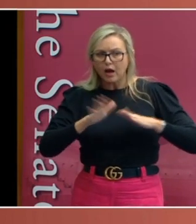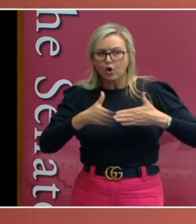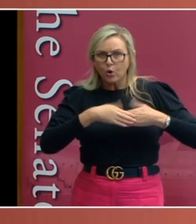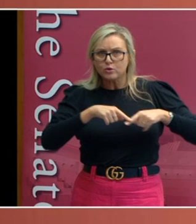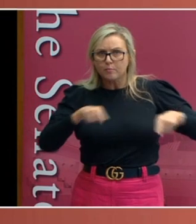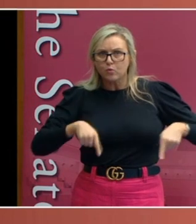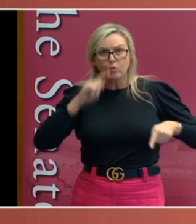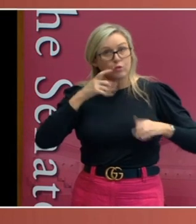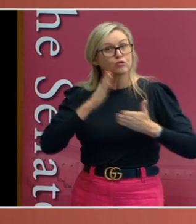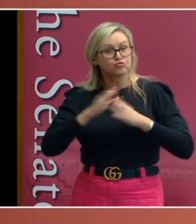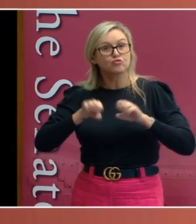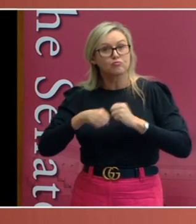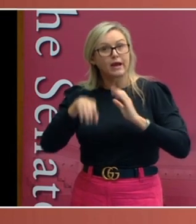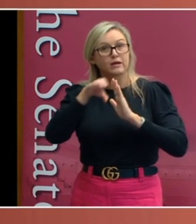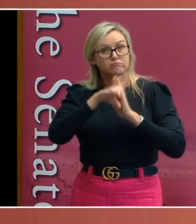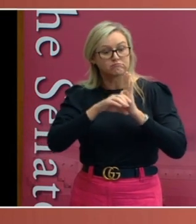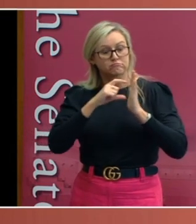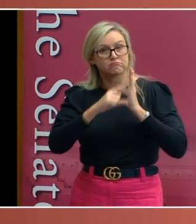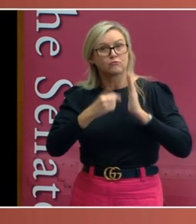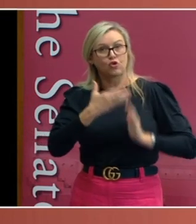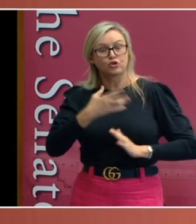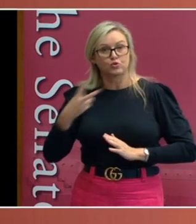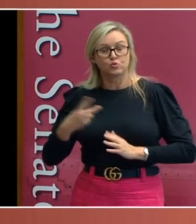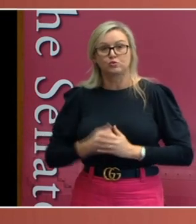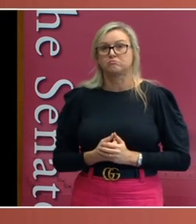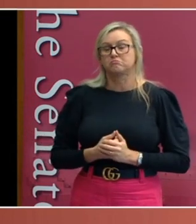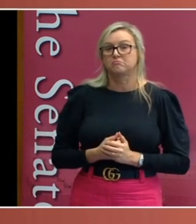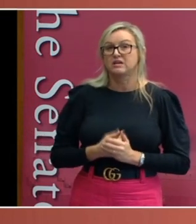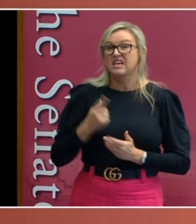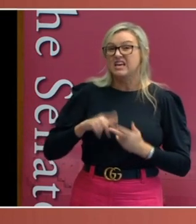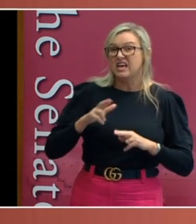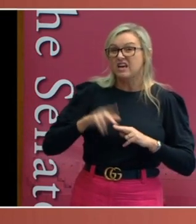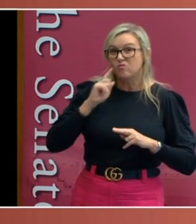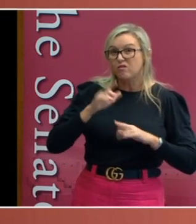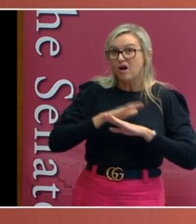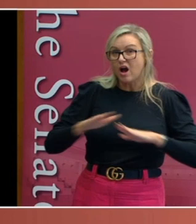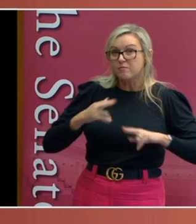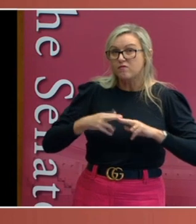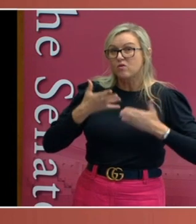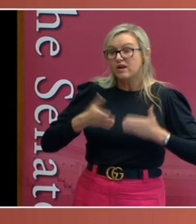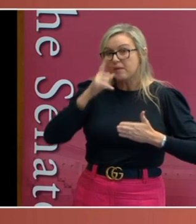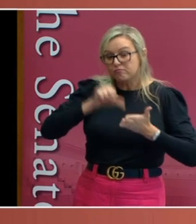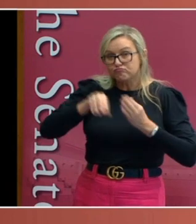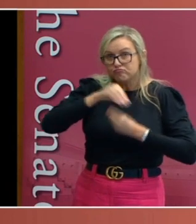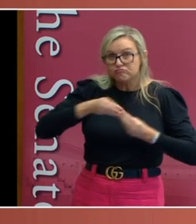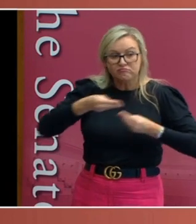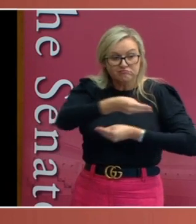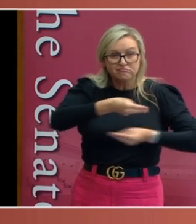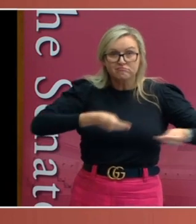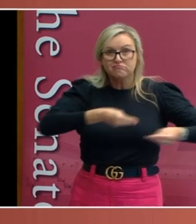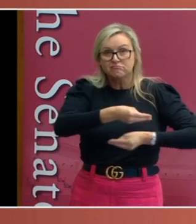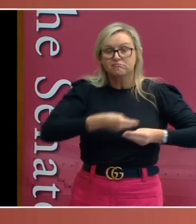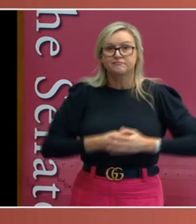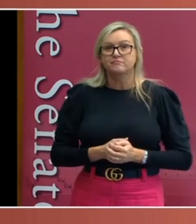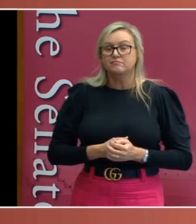First, it looked at whether the law discriminated against interstate trade or movement. In this case, the law did by preventing the